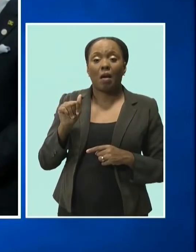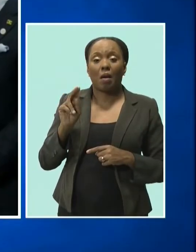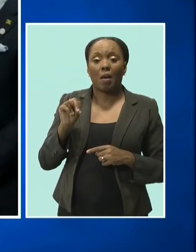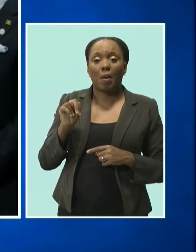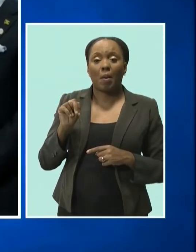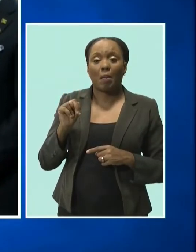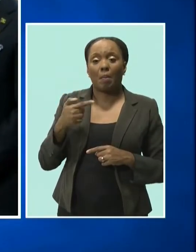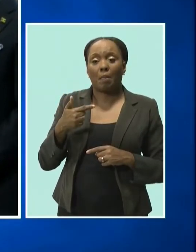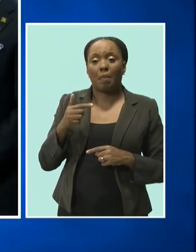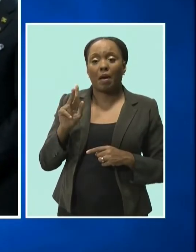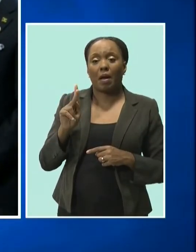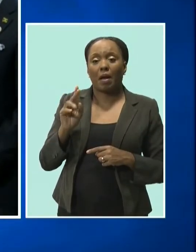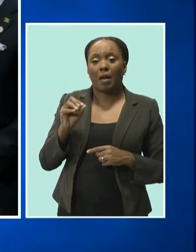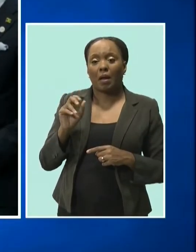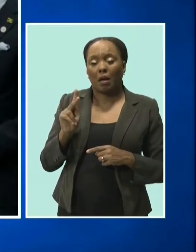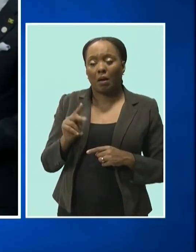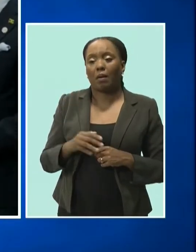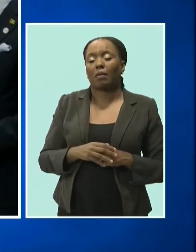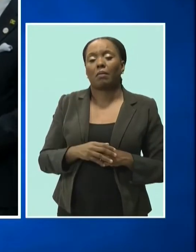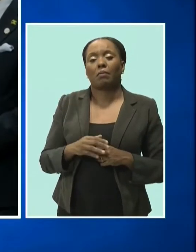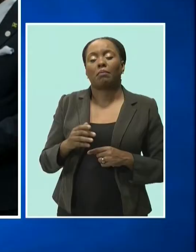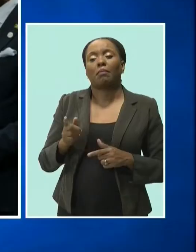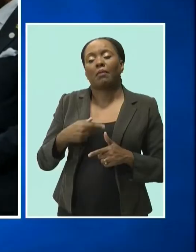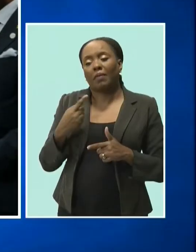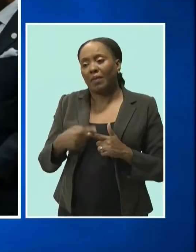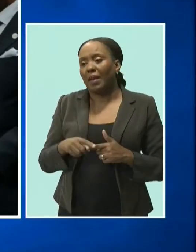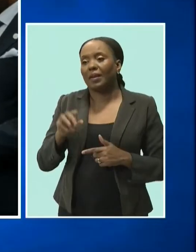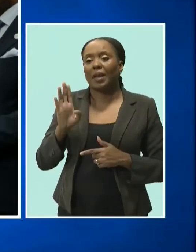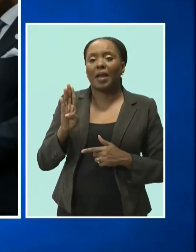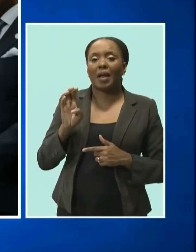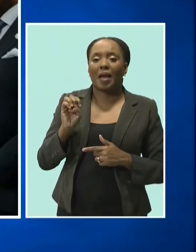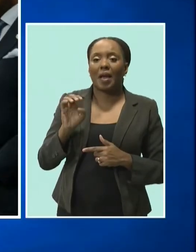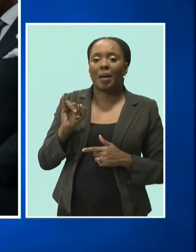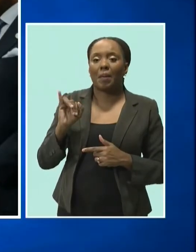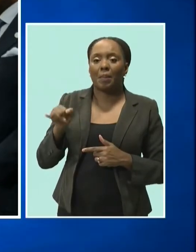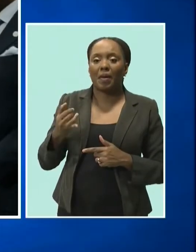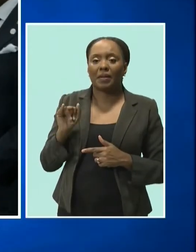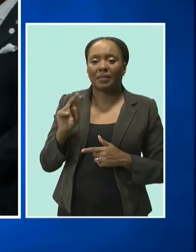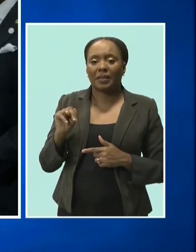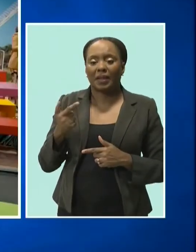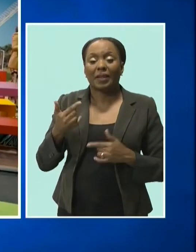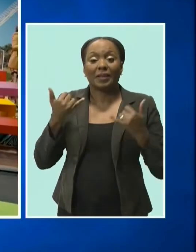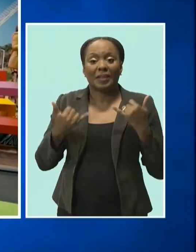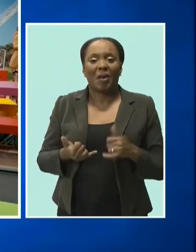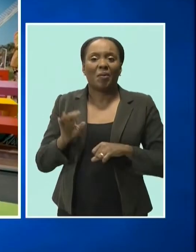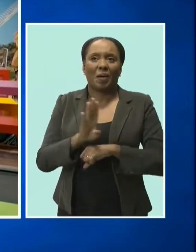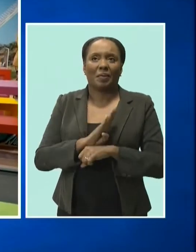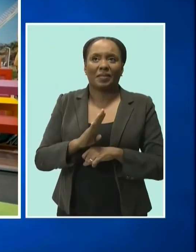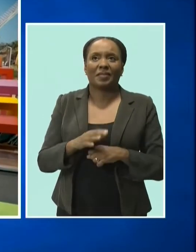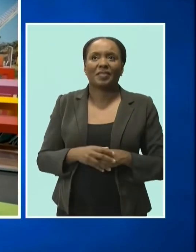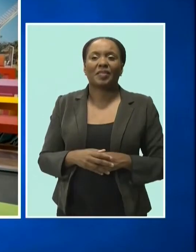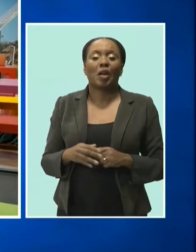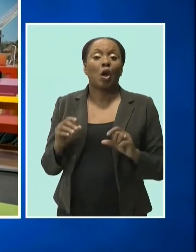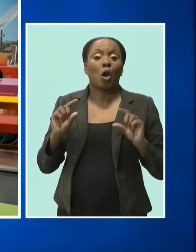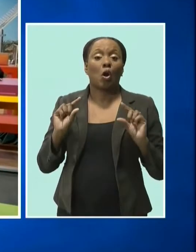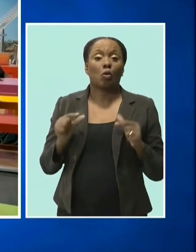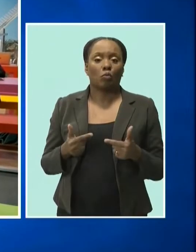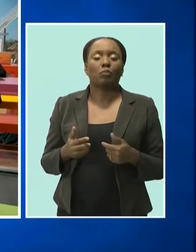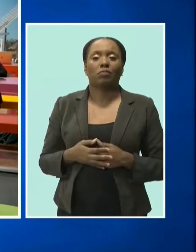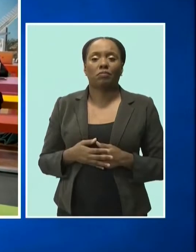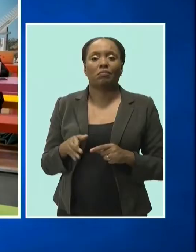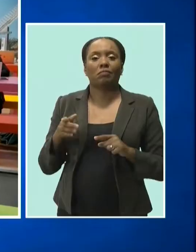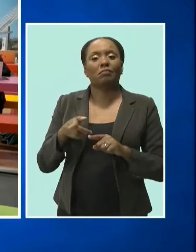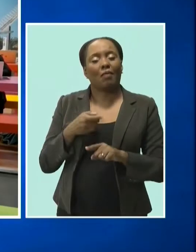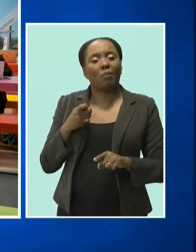So I'm very honoured and I'm excited to be in Barbados. A contingent representing Barbados led by